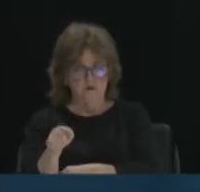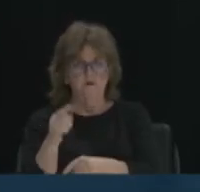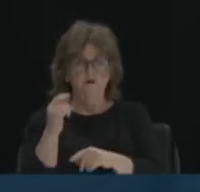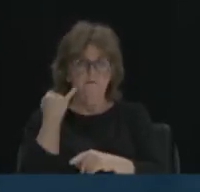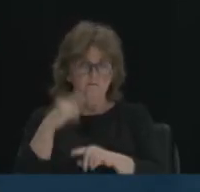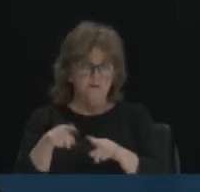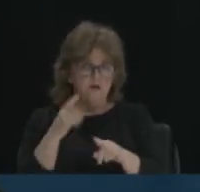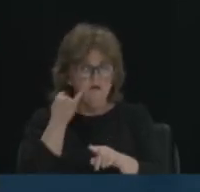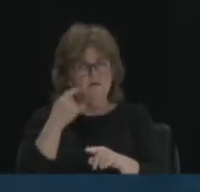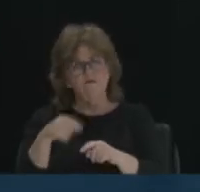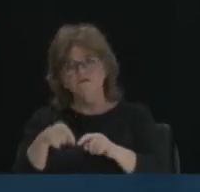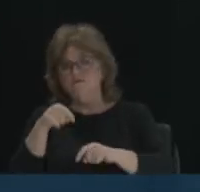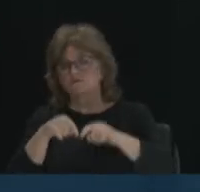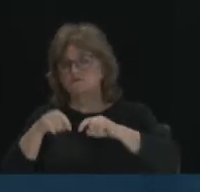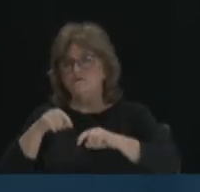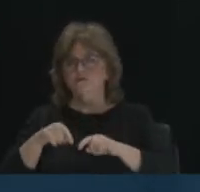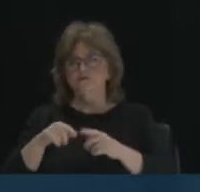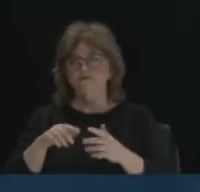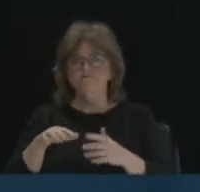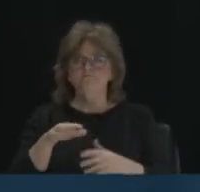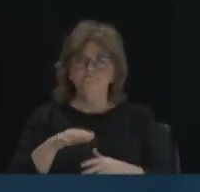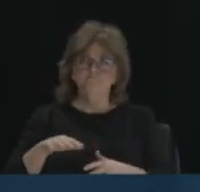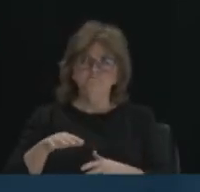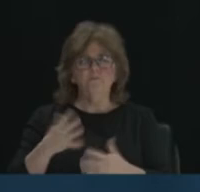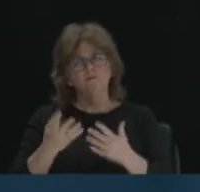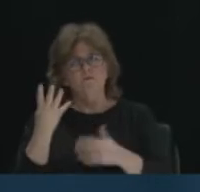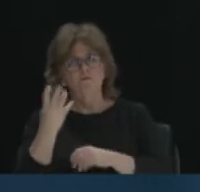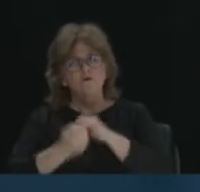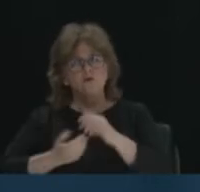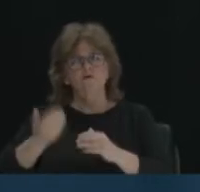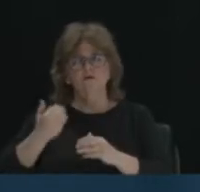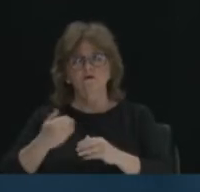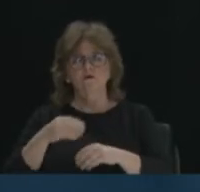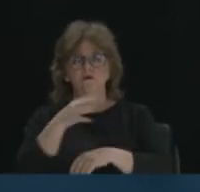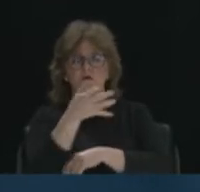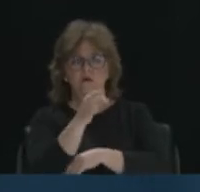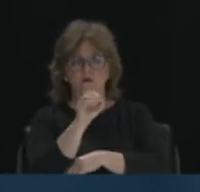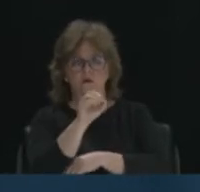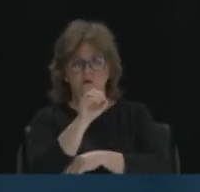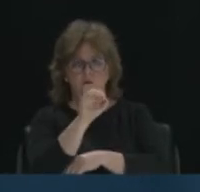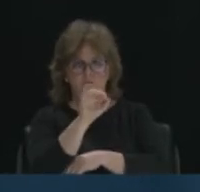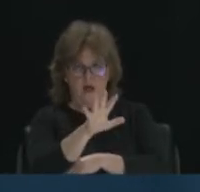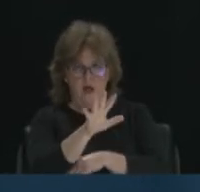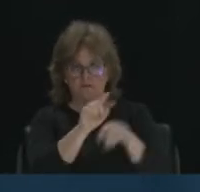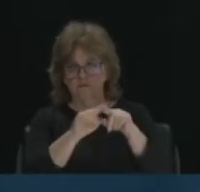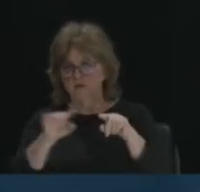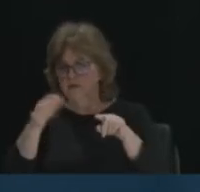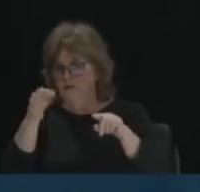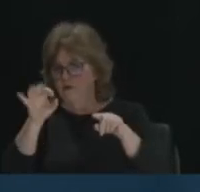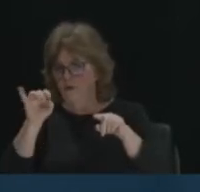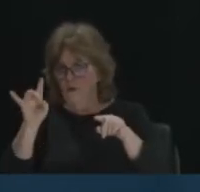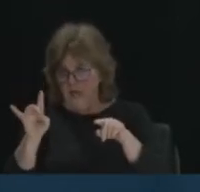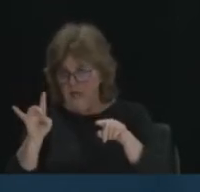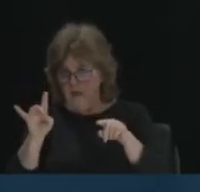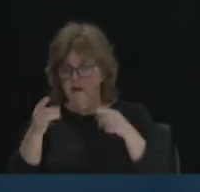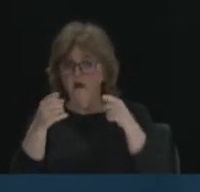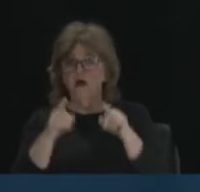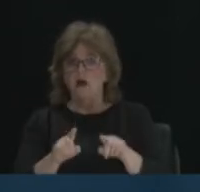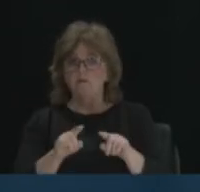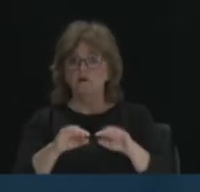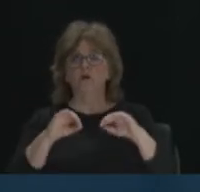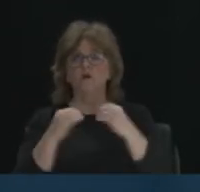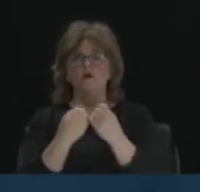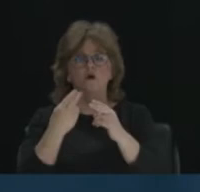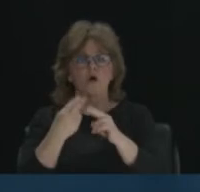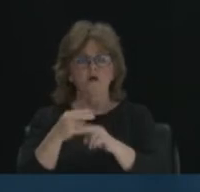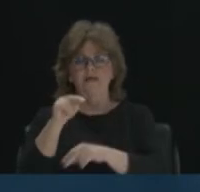about three more years from about, or four more years, from about 05 to 08, there was an organization called the Negro